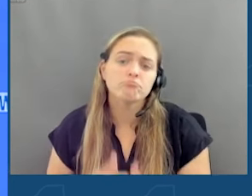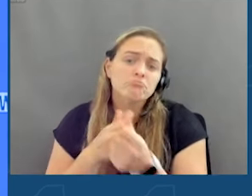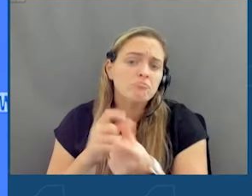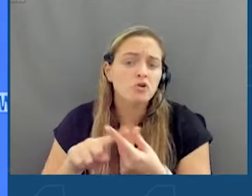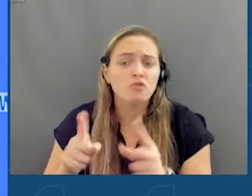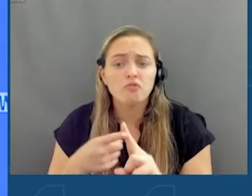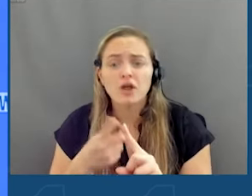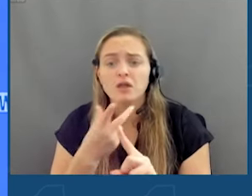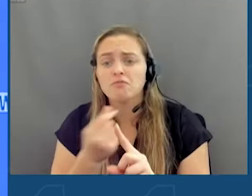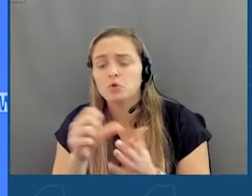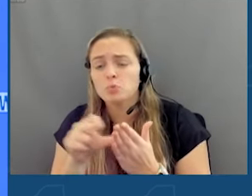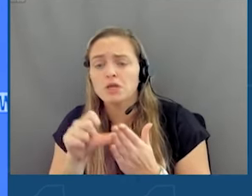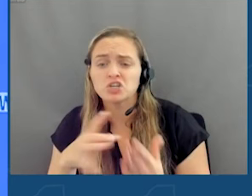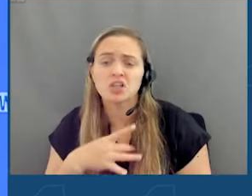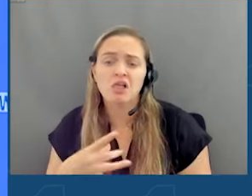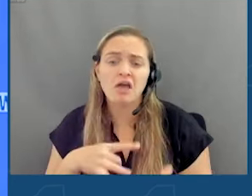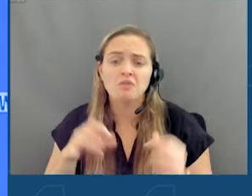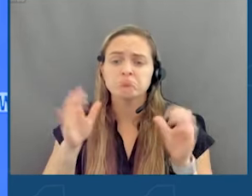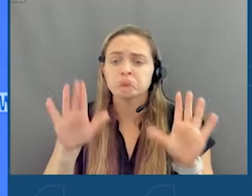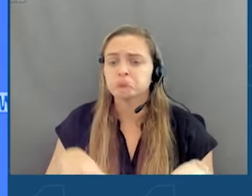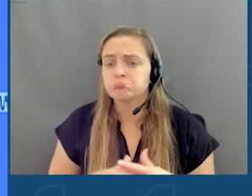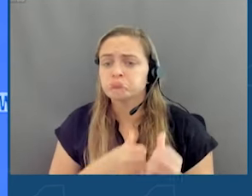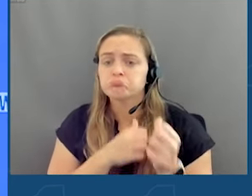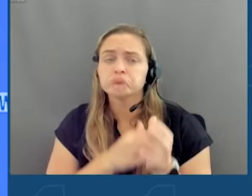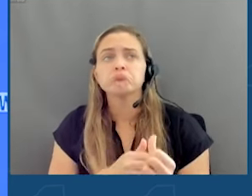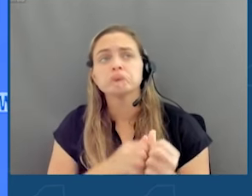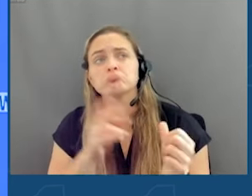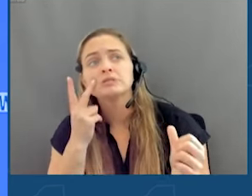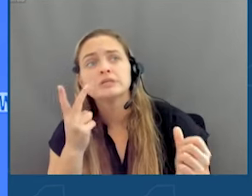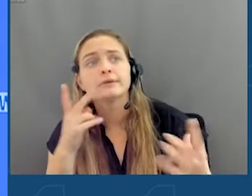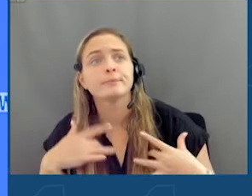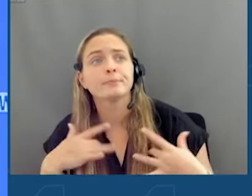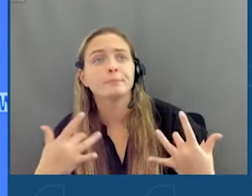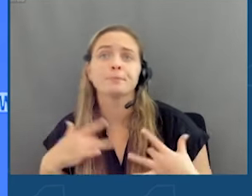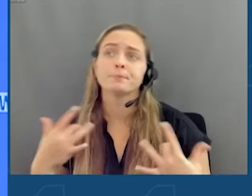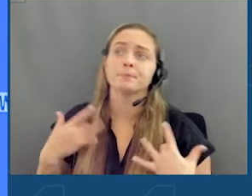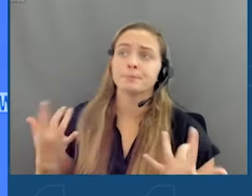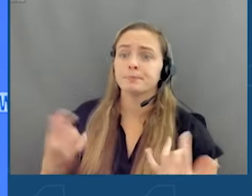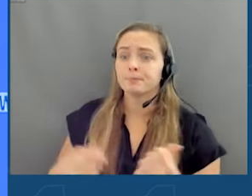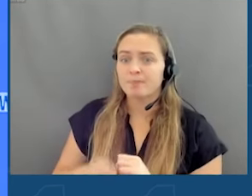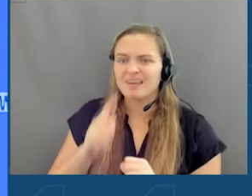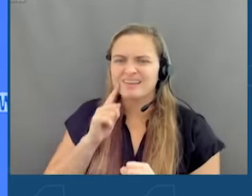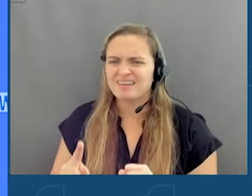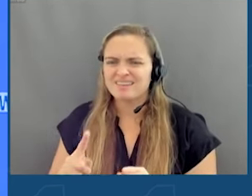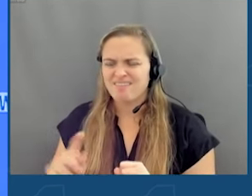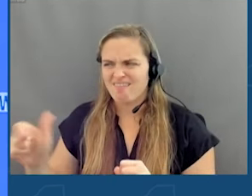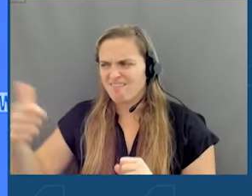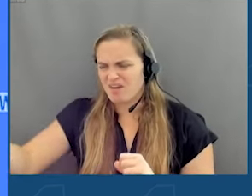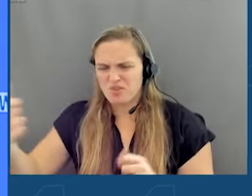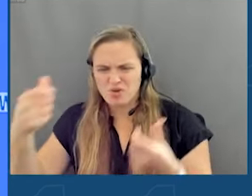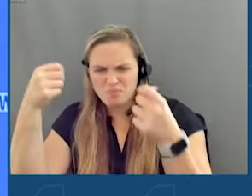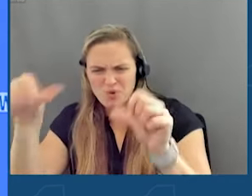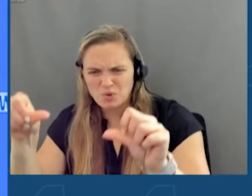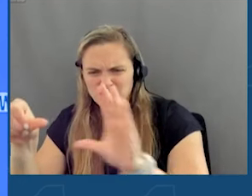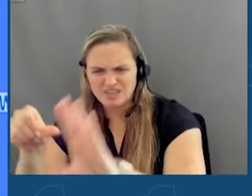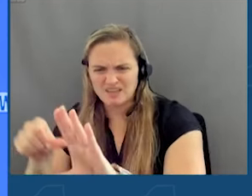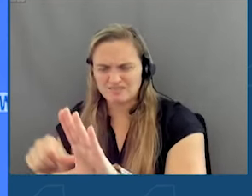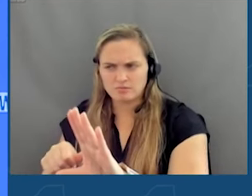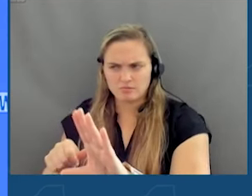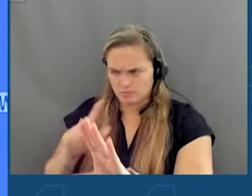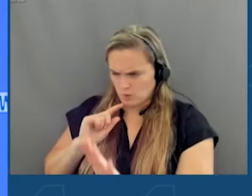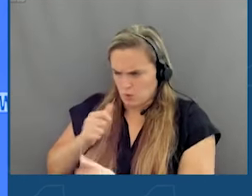and a couple of pages you liked and you kept up with everyone without getting bombarded with posts that you never signed up to follow. The good old days, right?